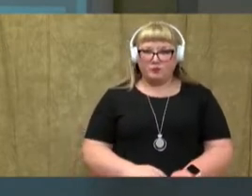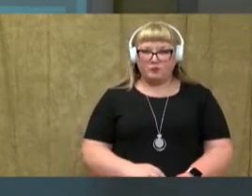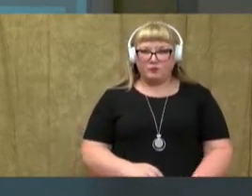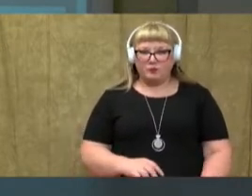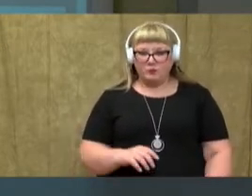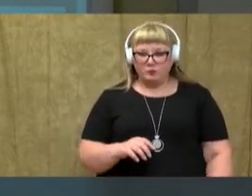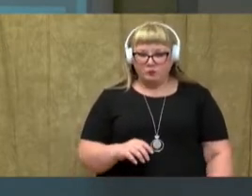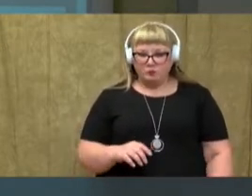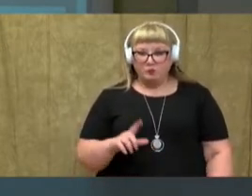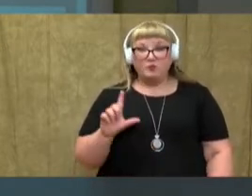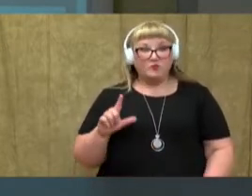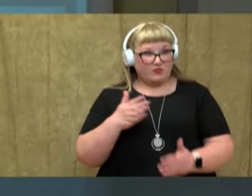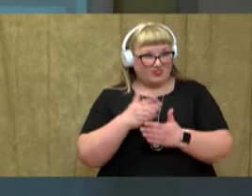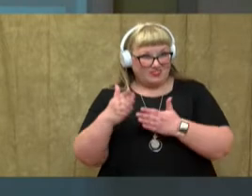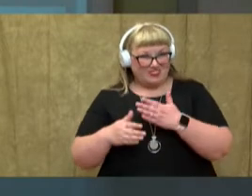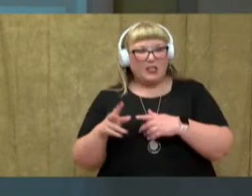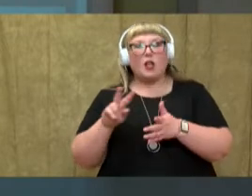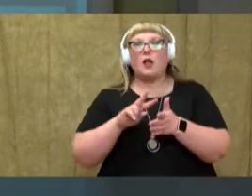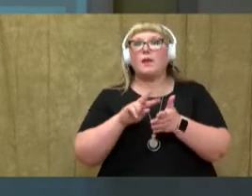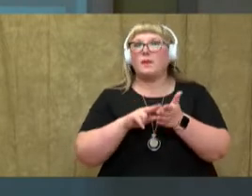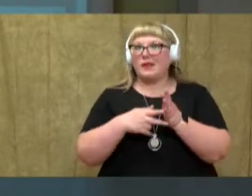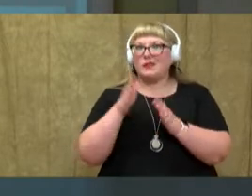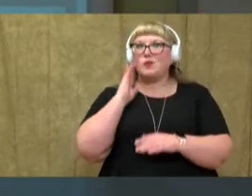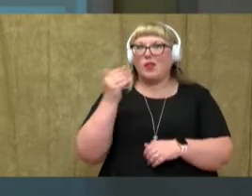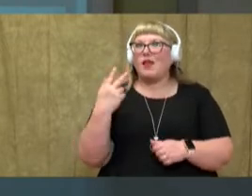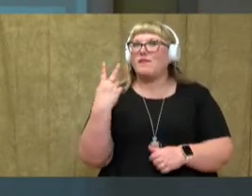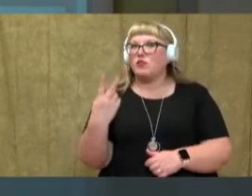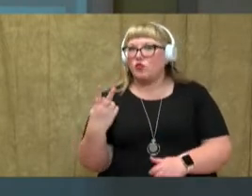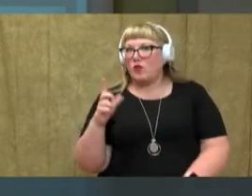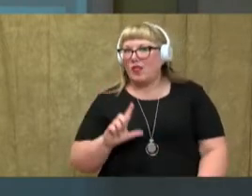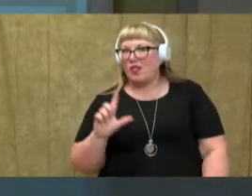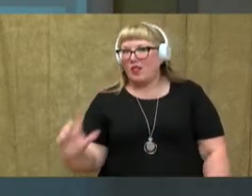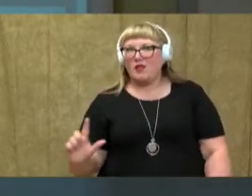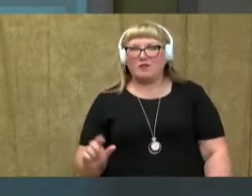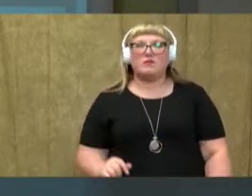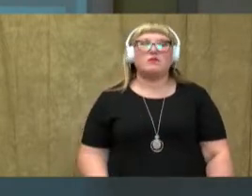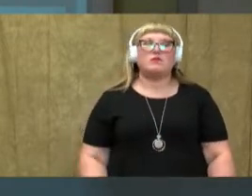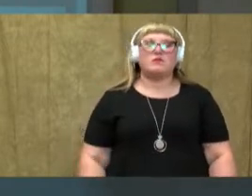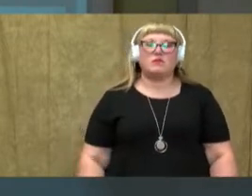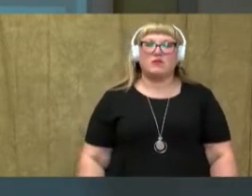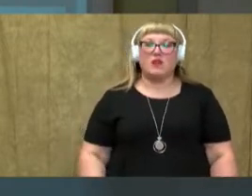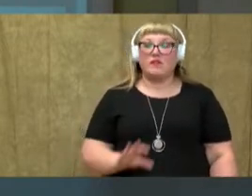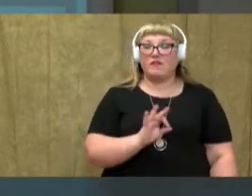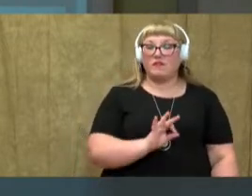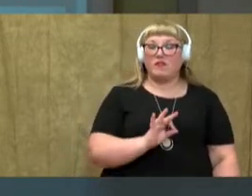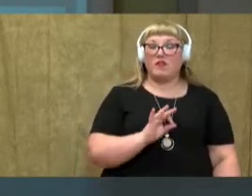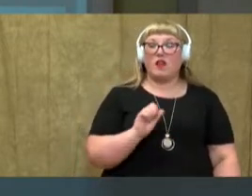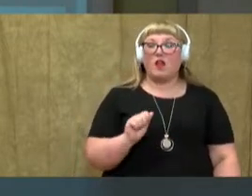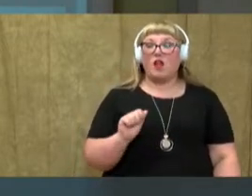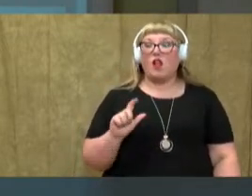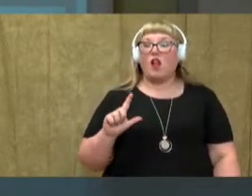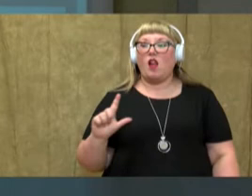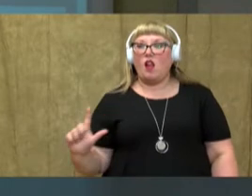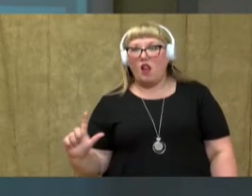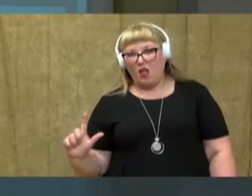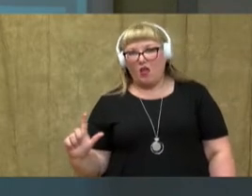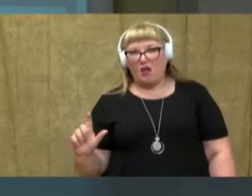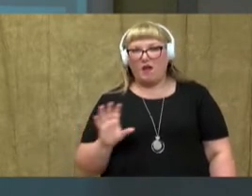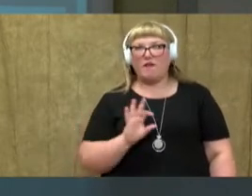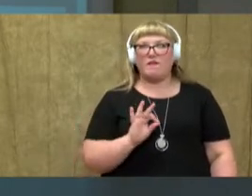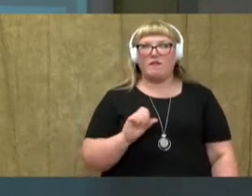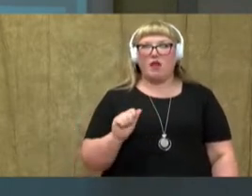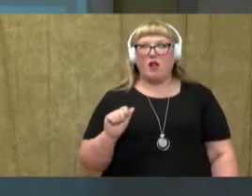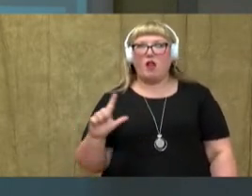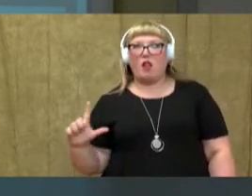oul is at the end. So, that means we're going to double that consonant. Let's write the sounds we hear in fall. F-aul. Aul.